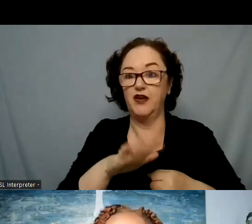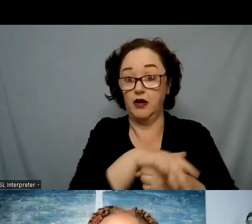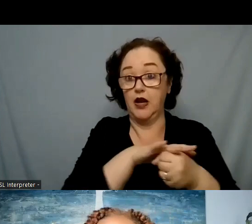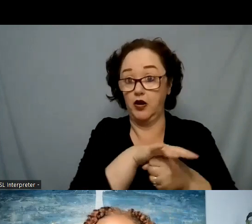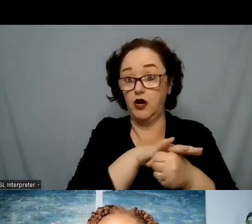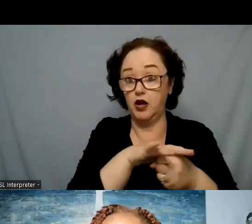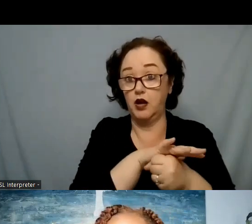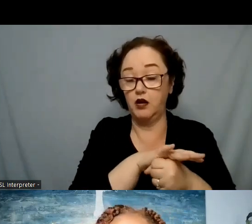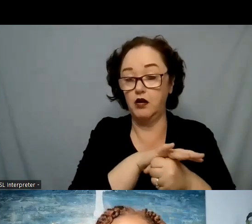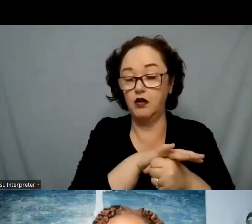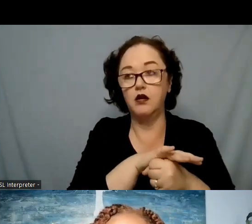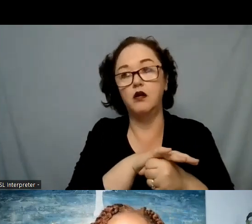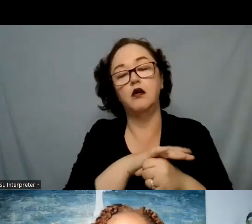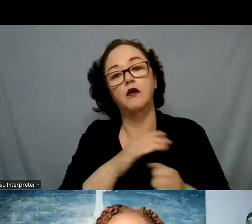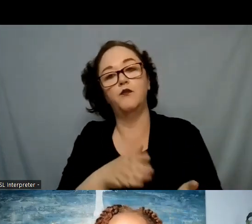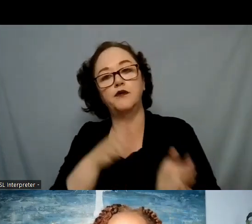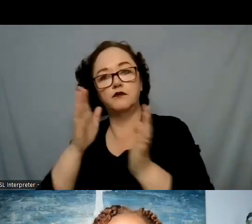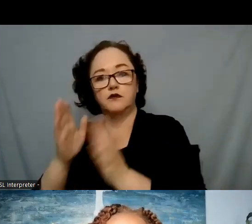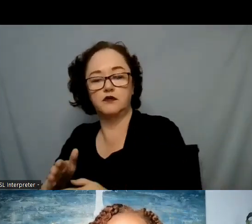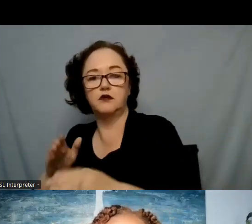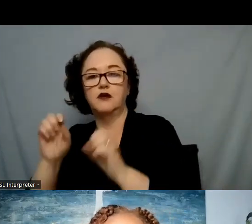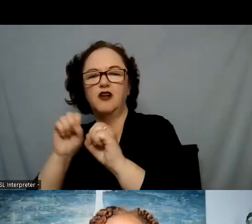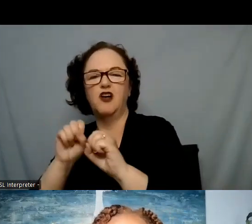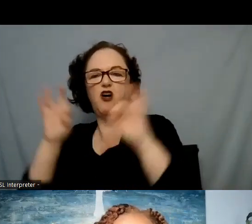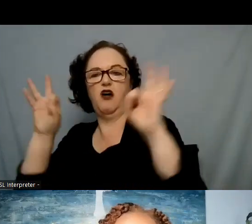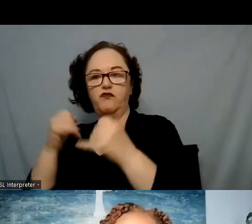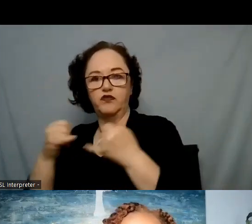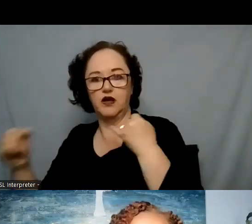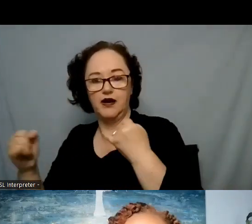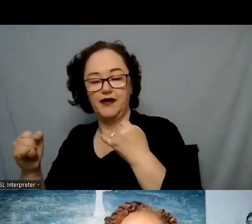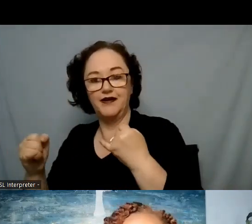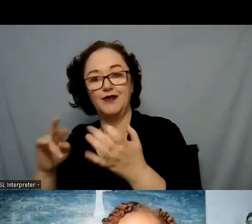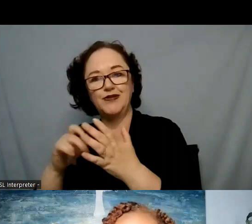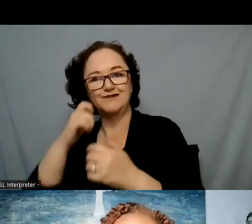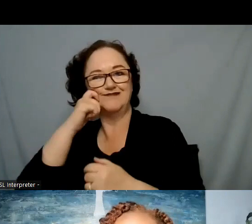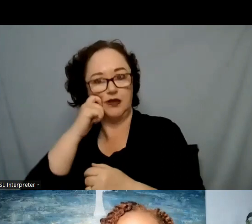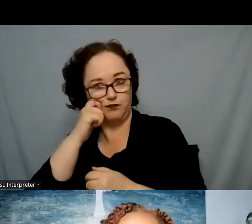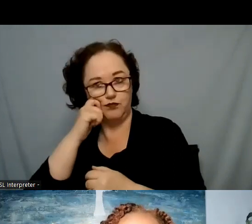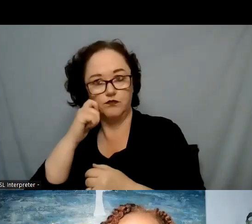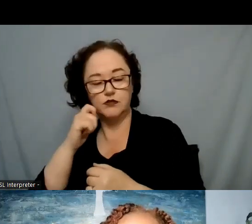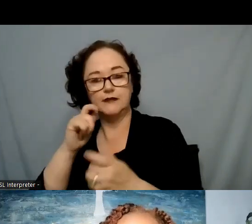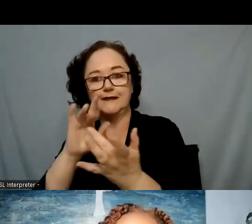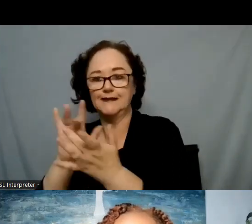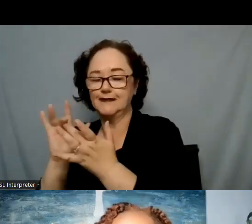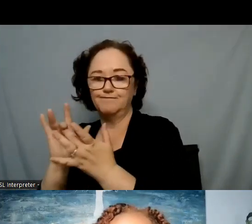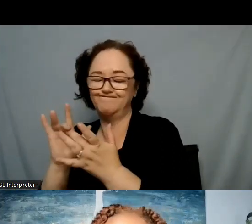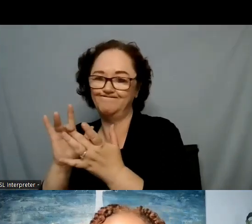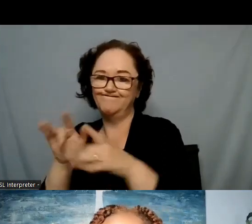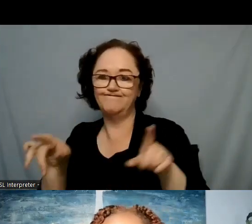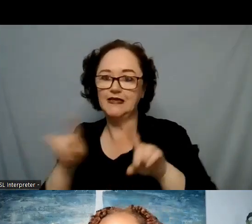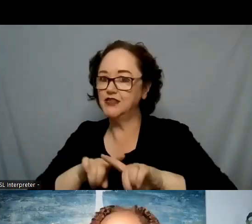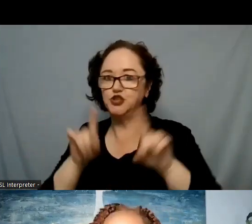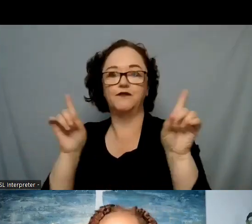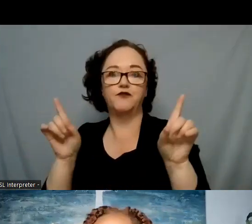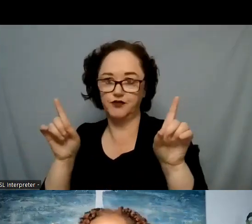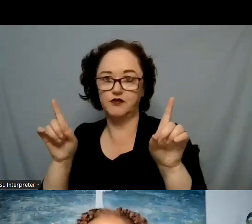local people that they can connect with in person it is just different and finding ways for